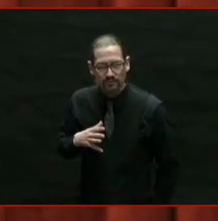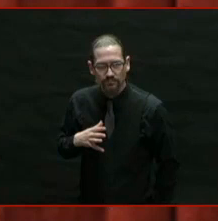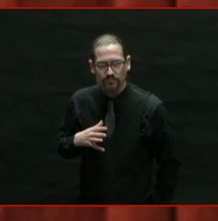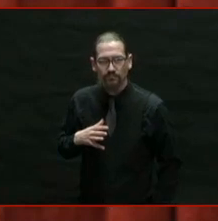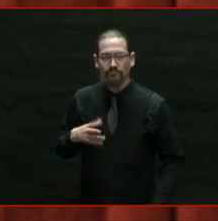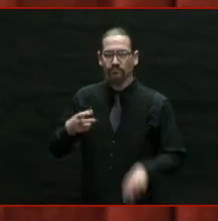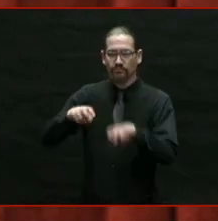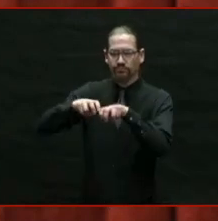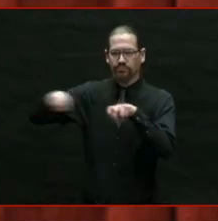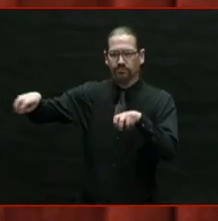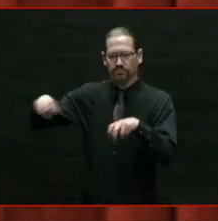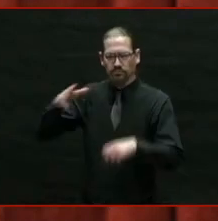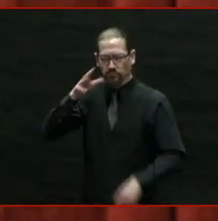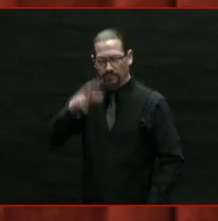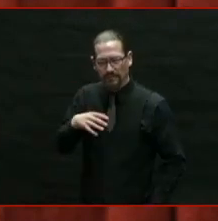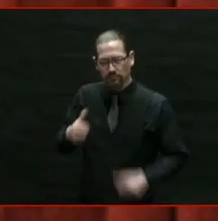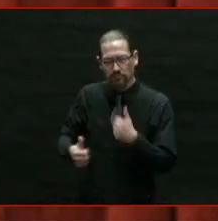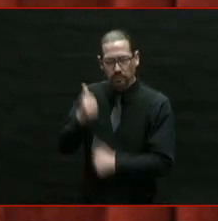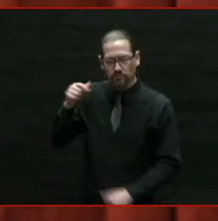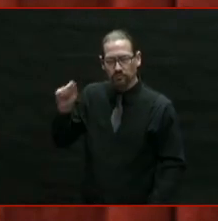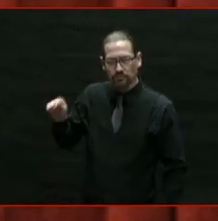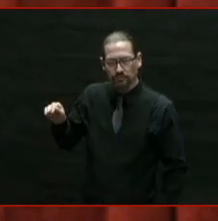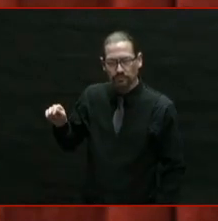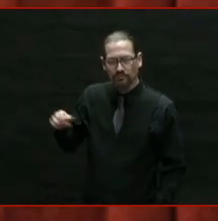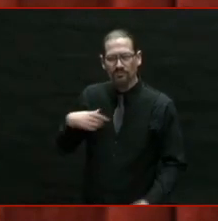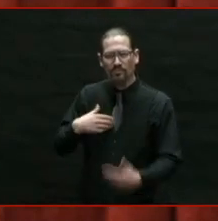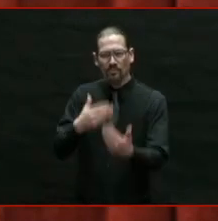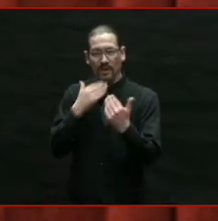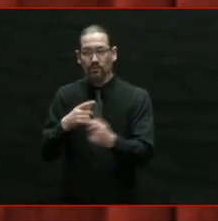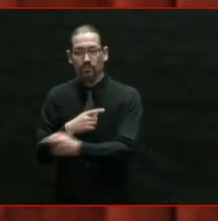And thank you to the Senate for being a partner in that work.